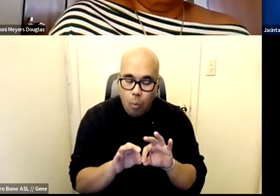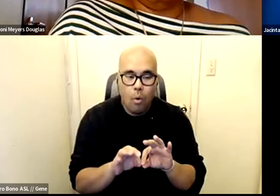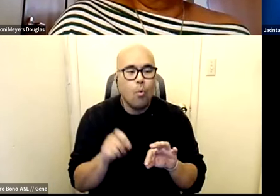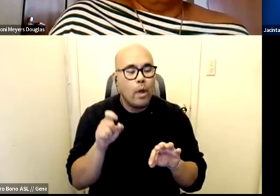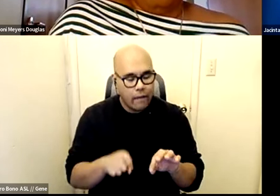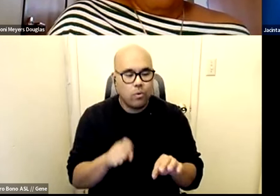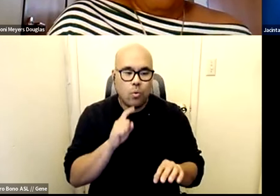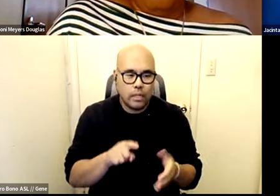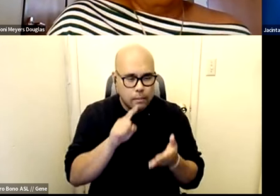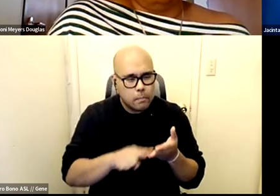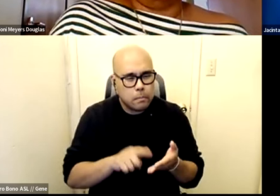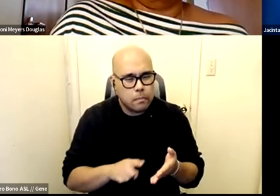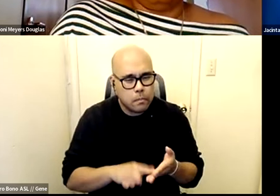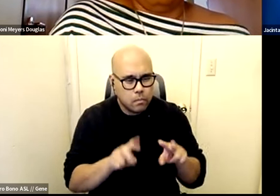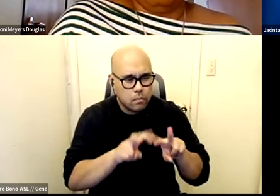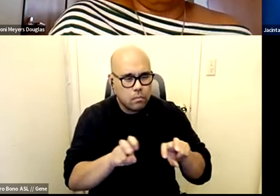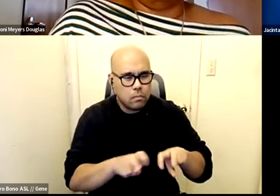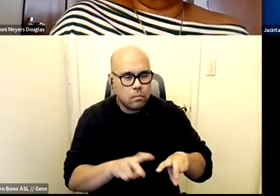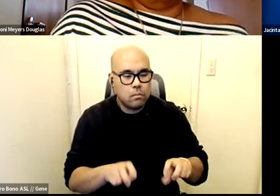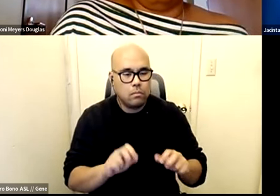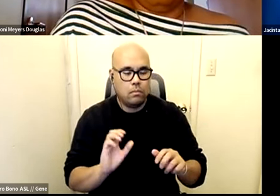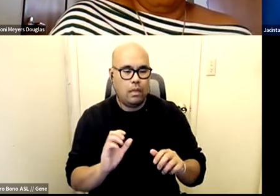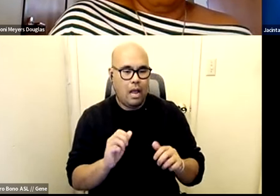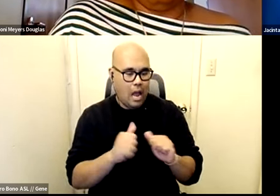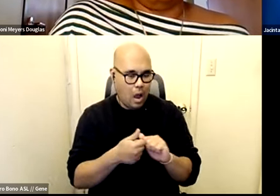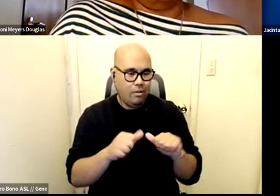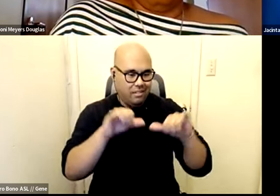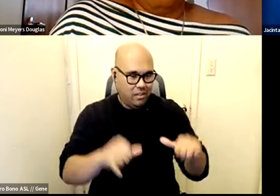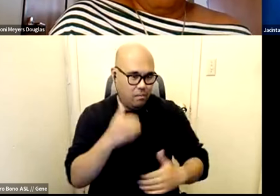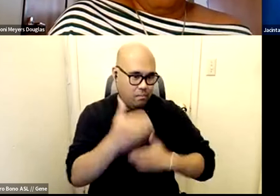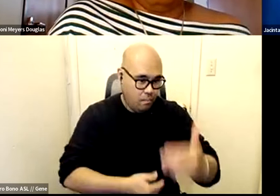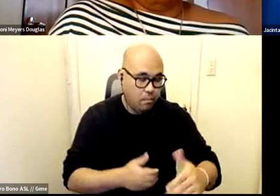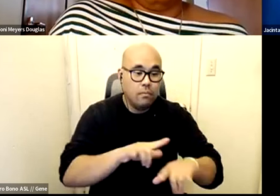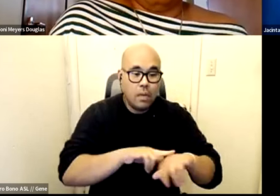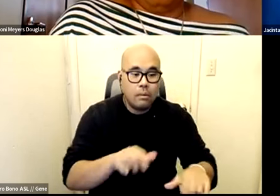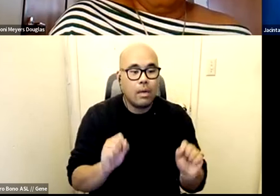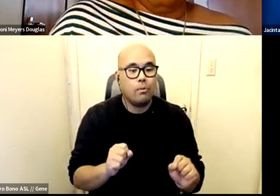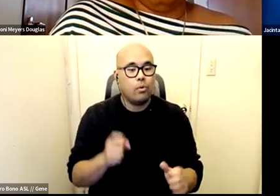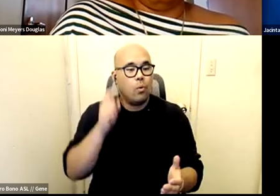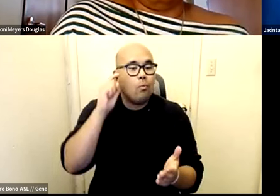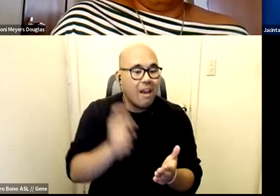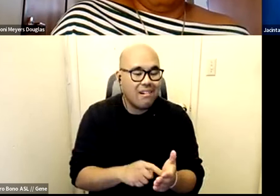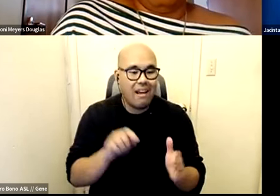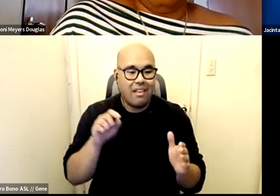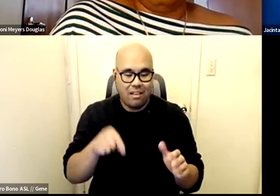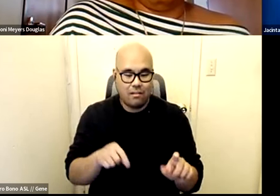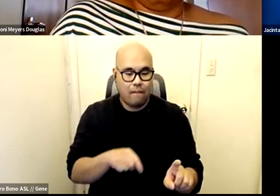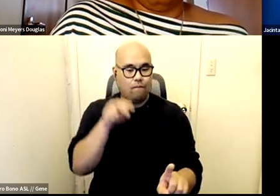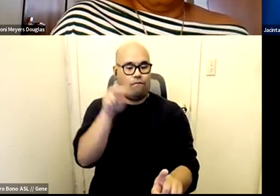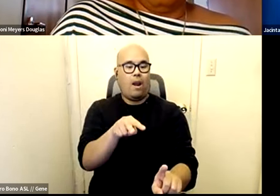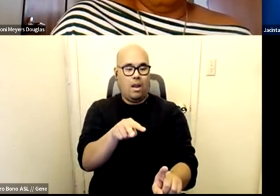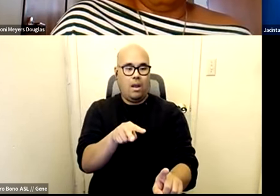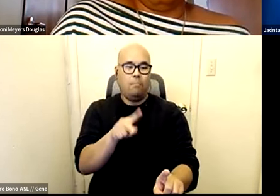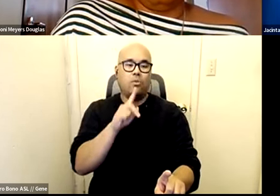our work and our movements you know also through this lens of recognizing that this has infiltrated so much of our lives and our